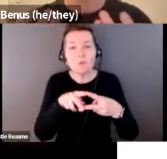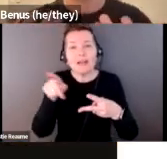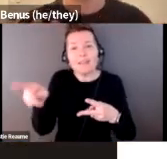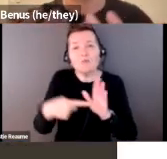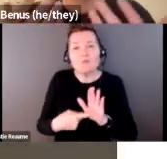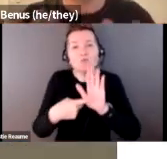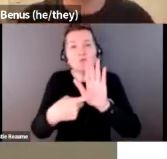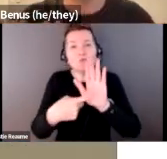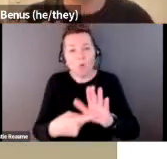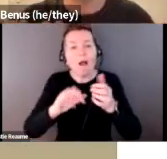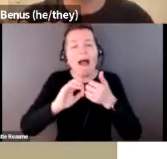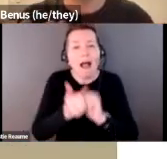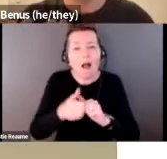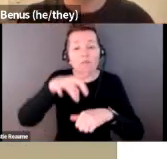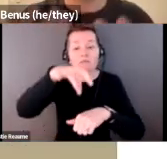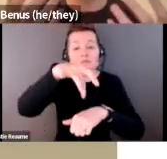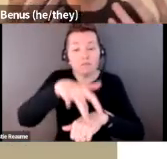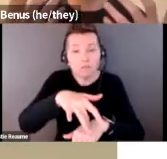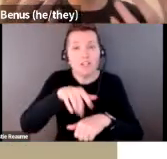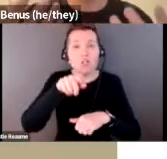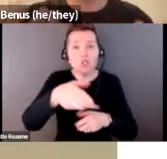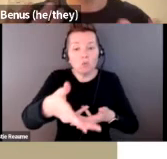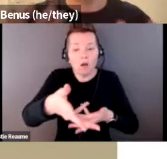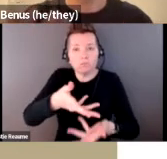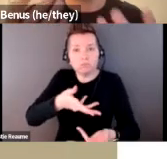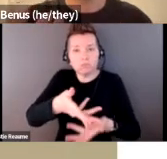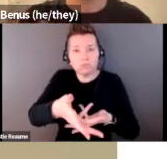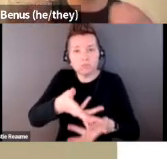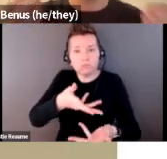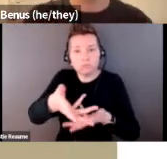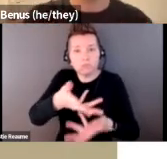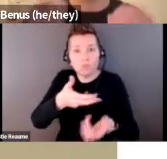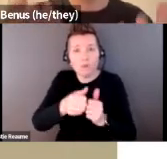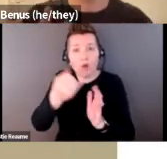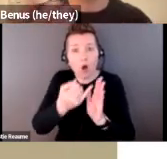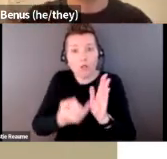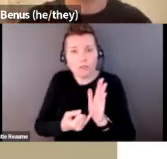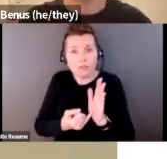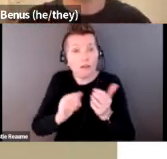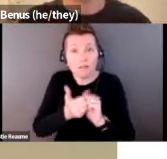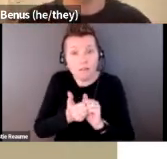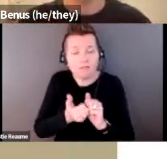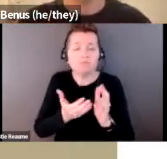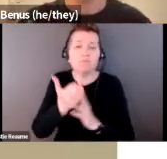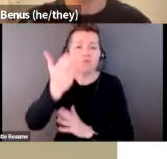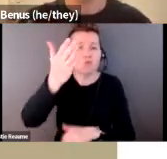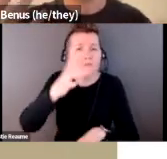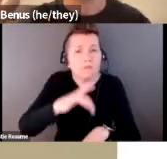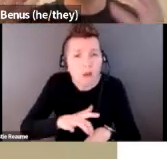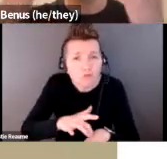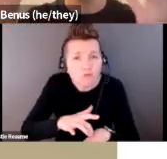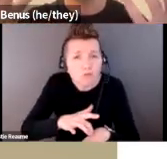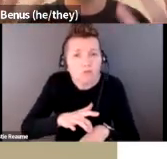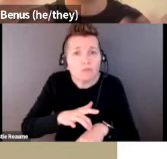ways in which experiencing art can also be through touch and how we, in the art world, often put a